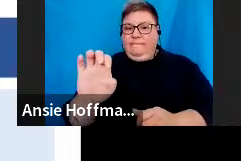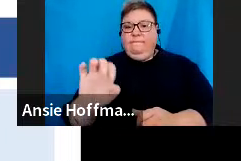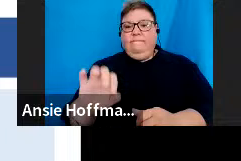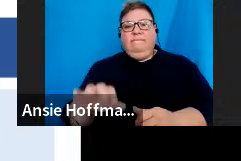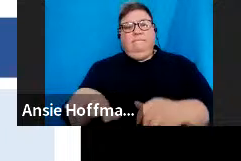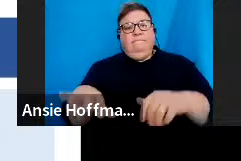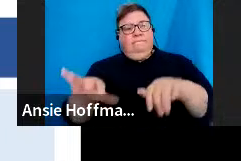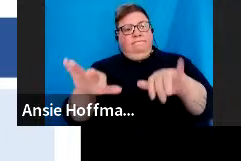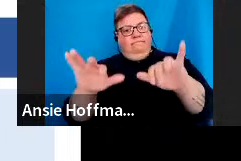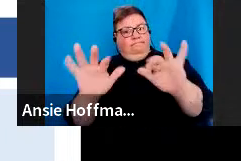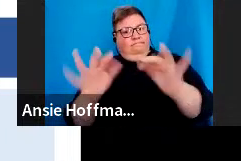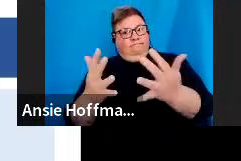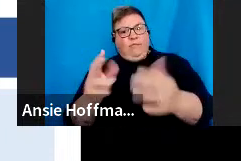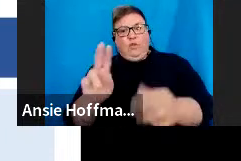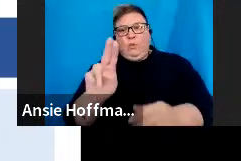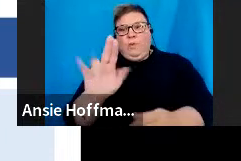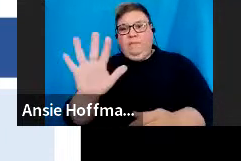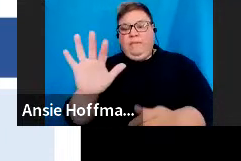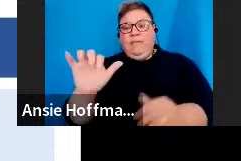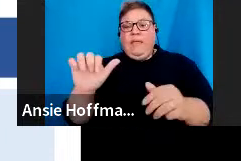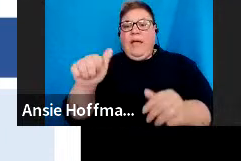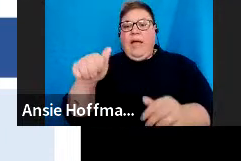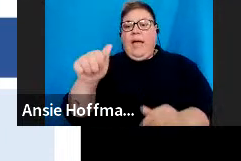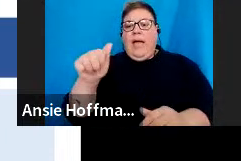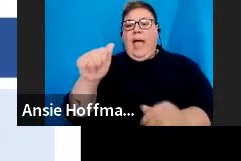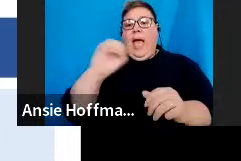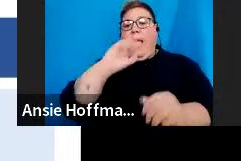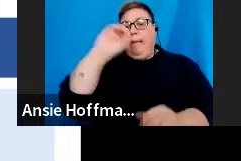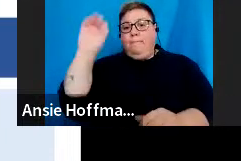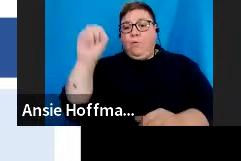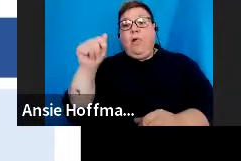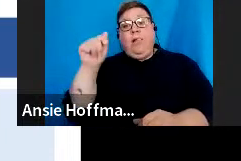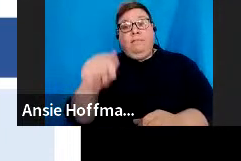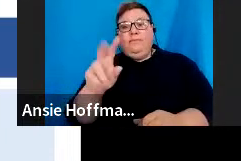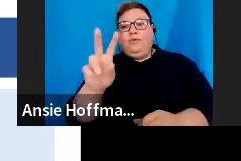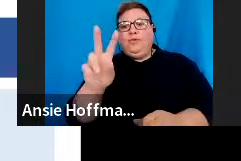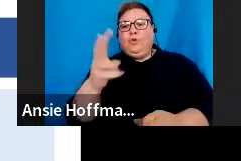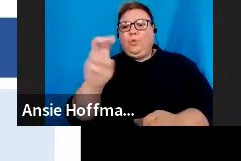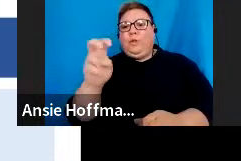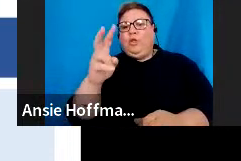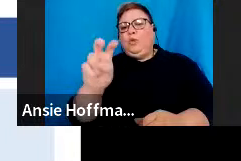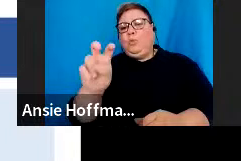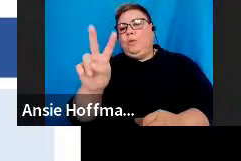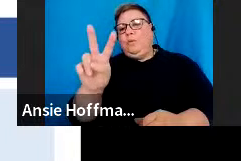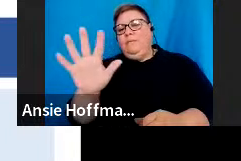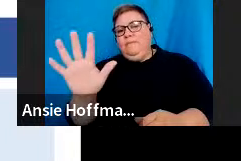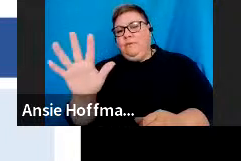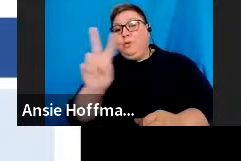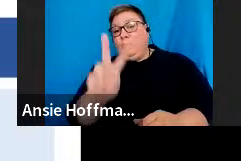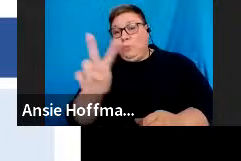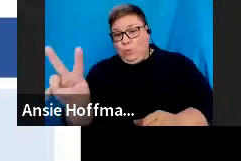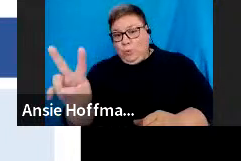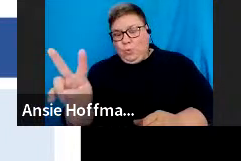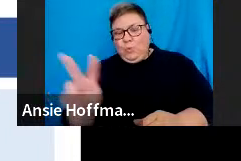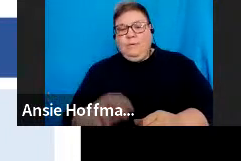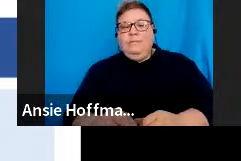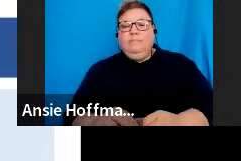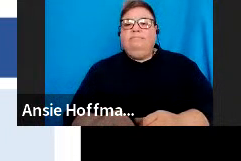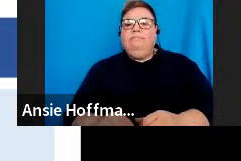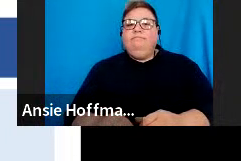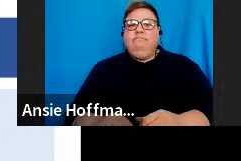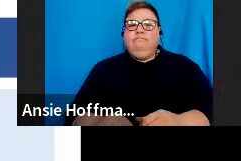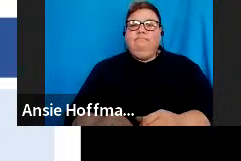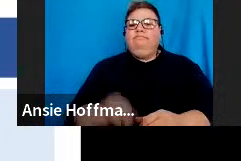25th of April 2022. Taxpayers who are members of a pension preservation or provident preservation